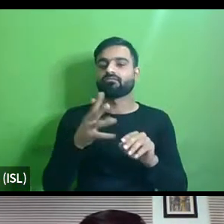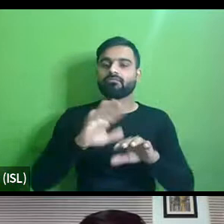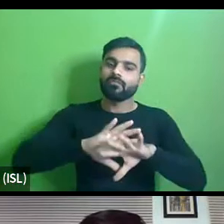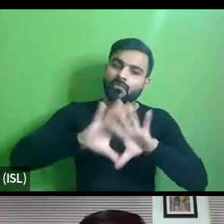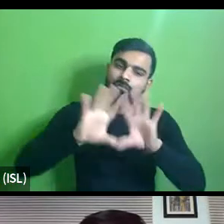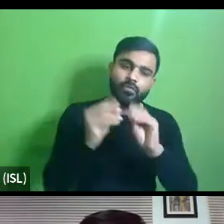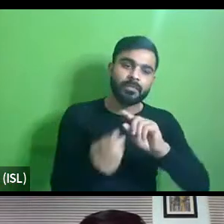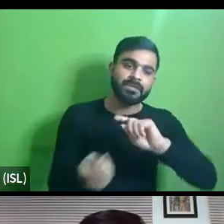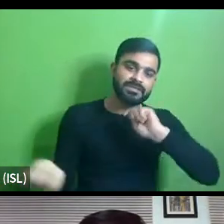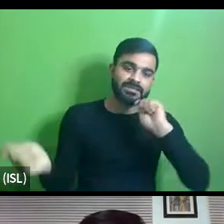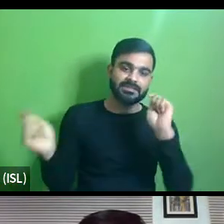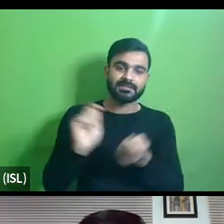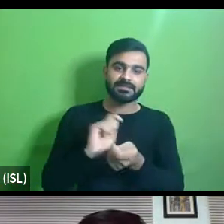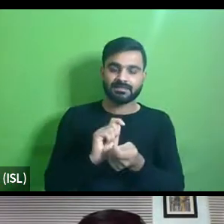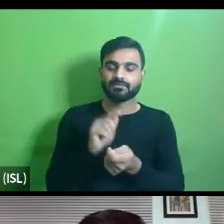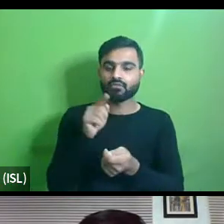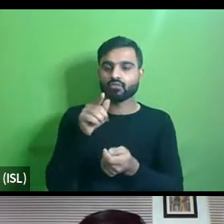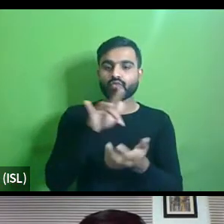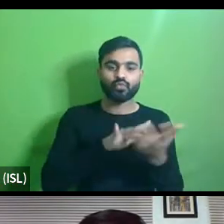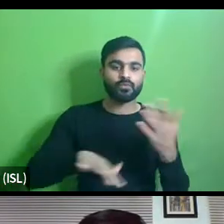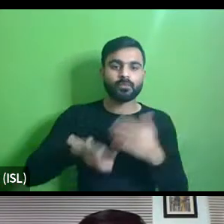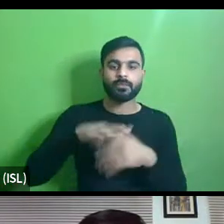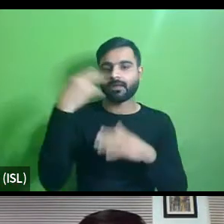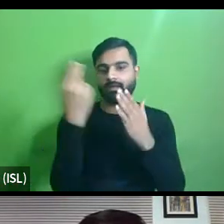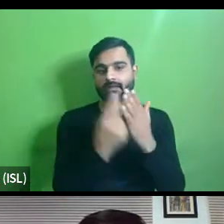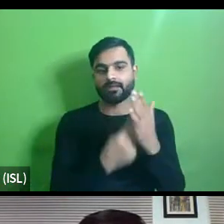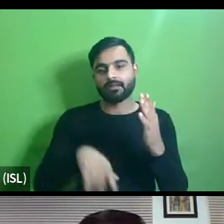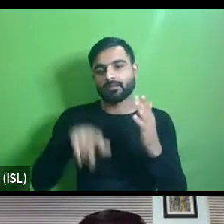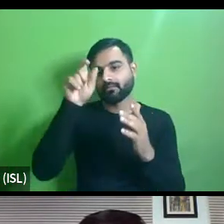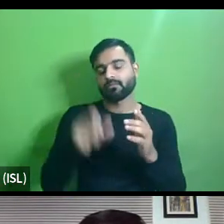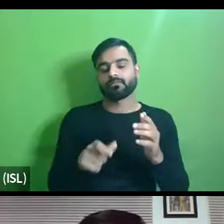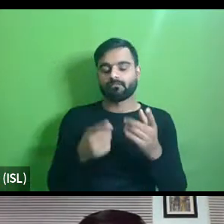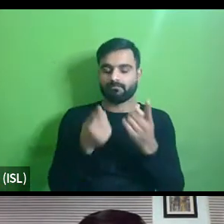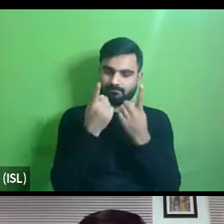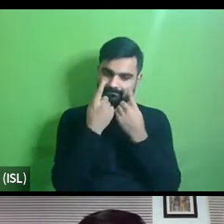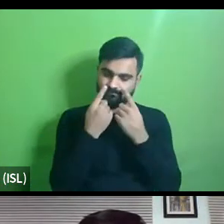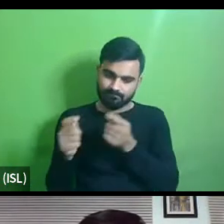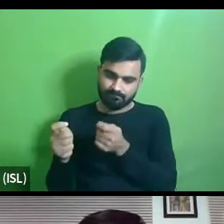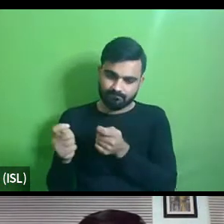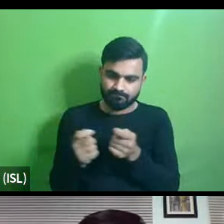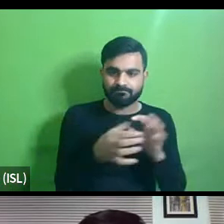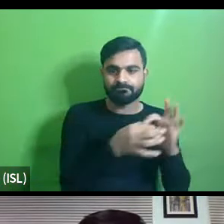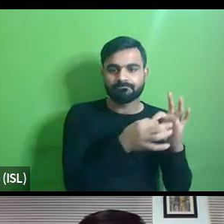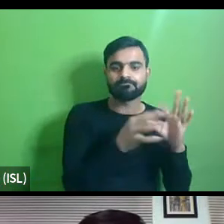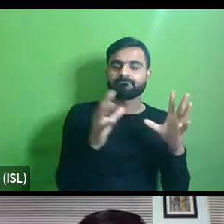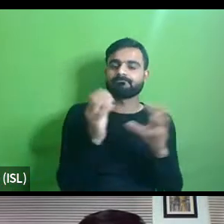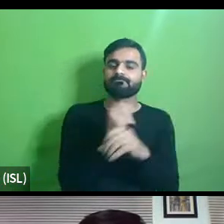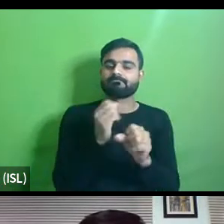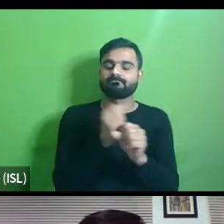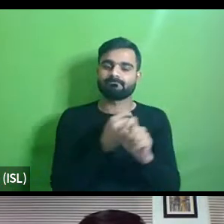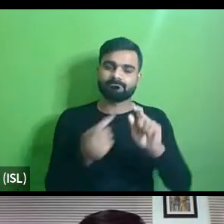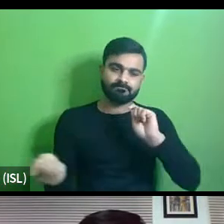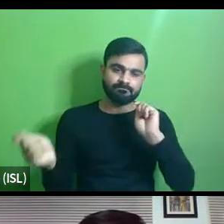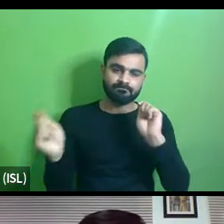chain uh from right from where it is designed to the person who's executing it there's a miss in that chain which is actually leading